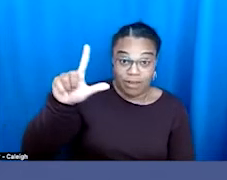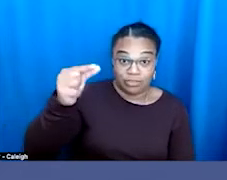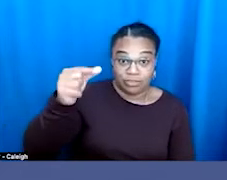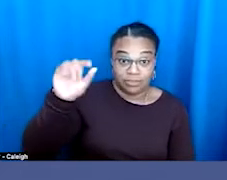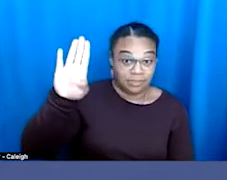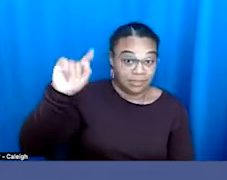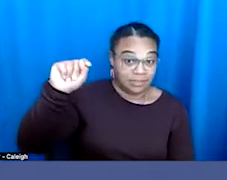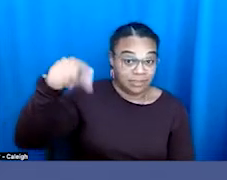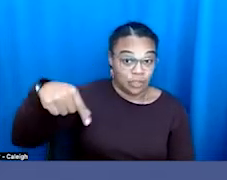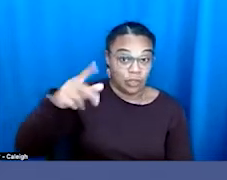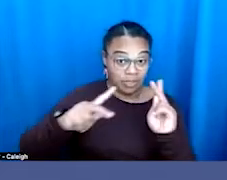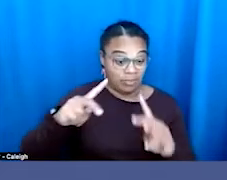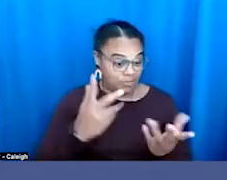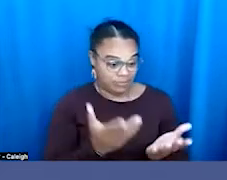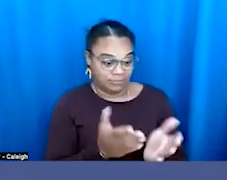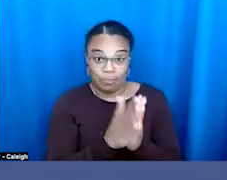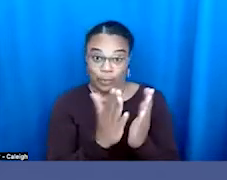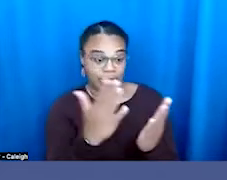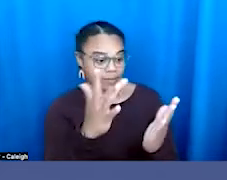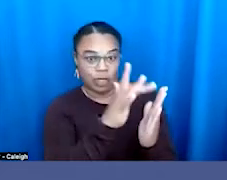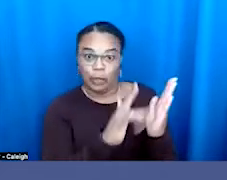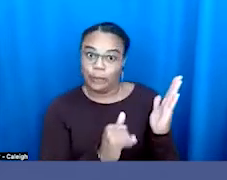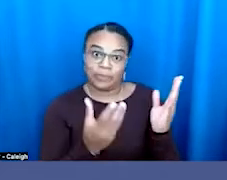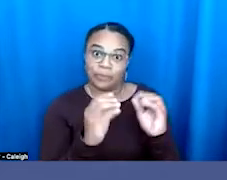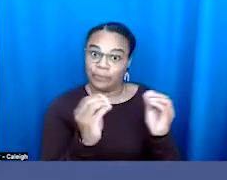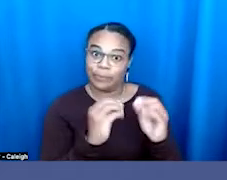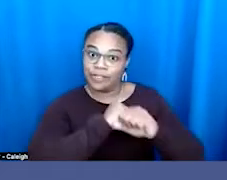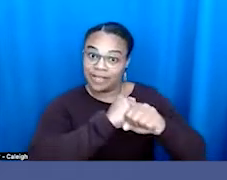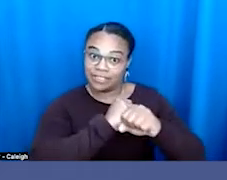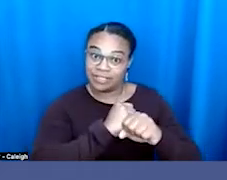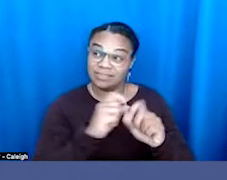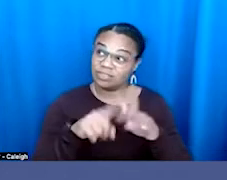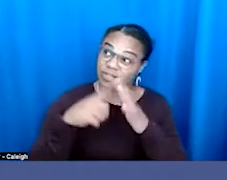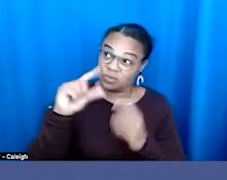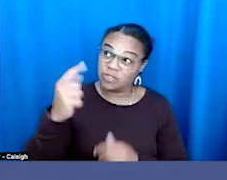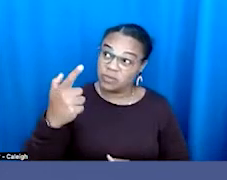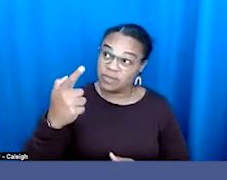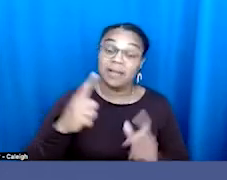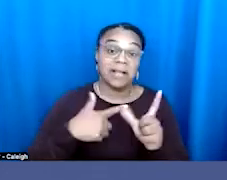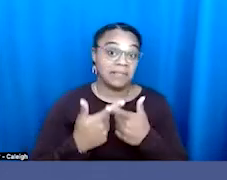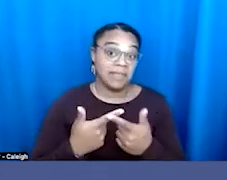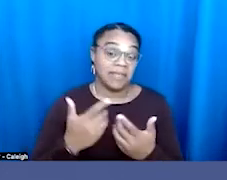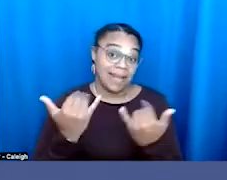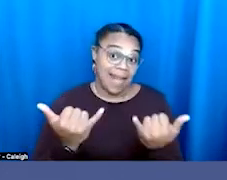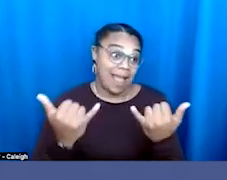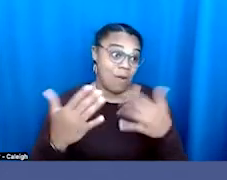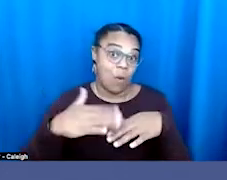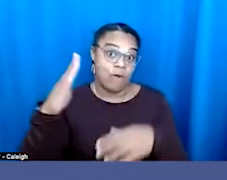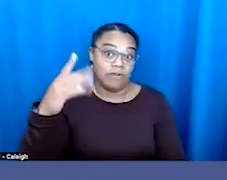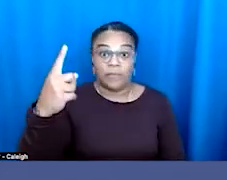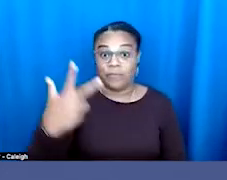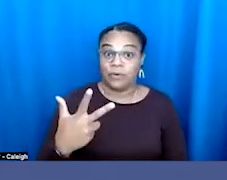books at the start of 2021 to over a third of the population now having